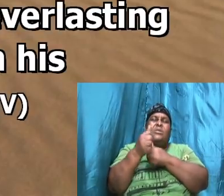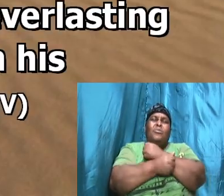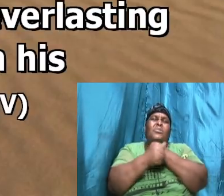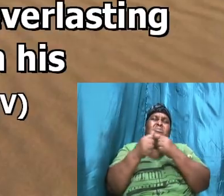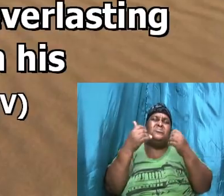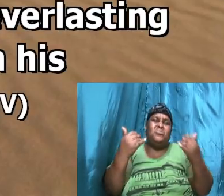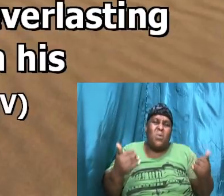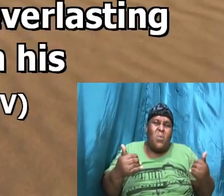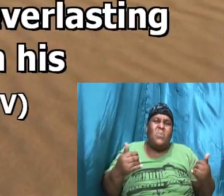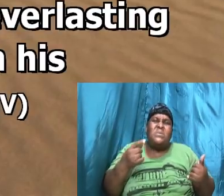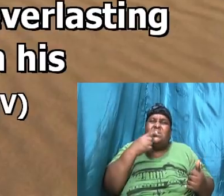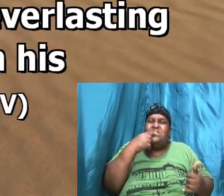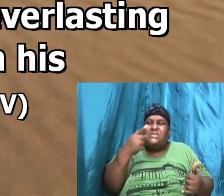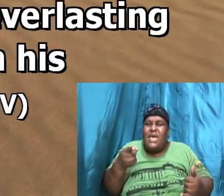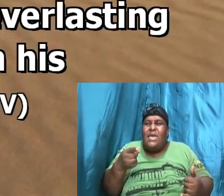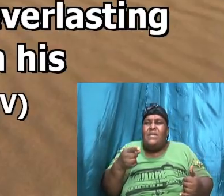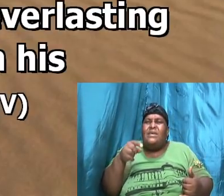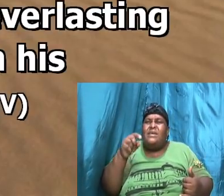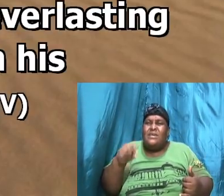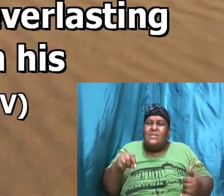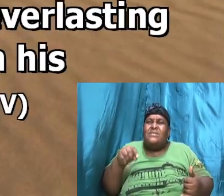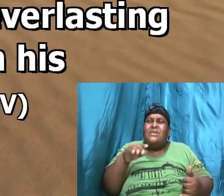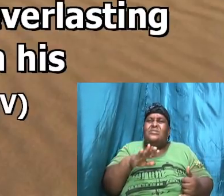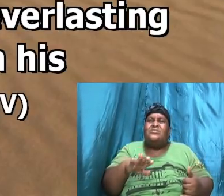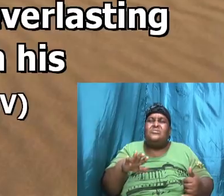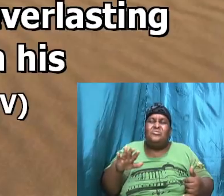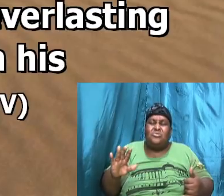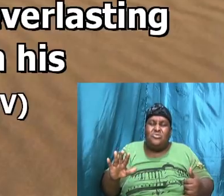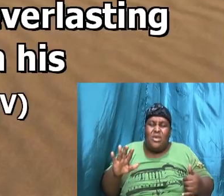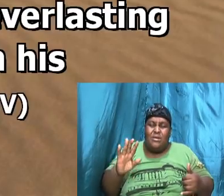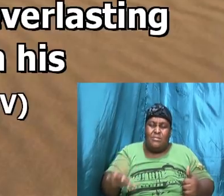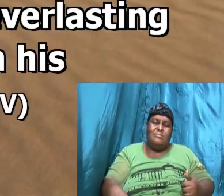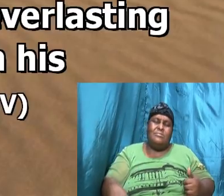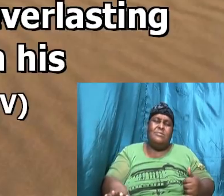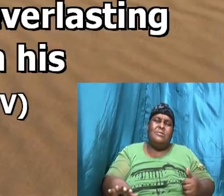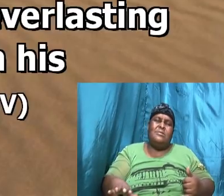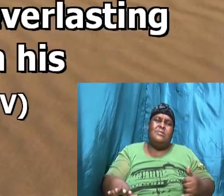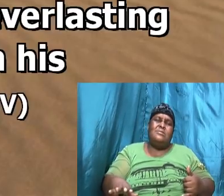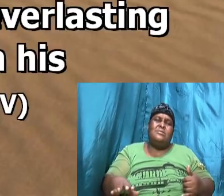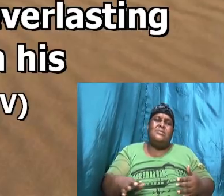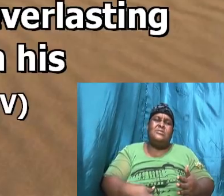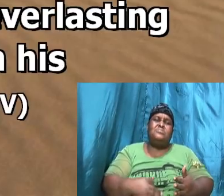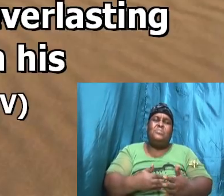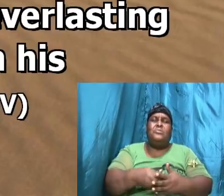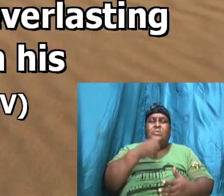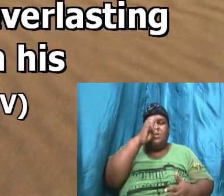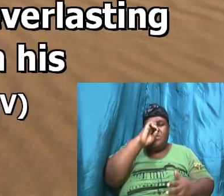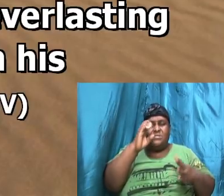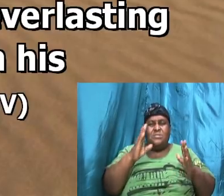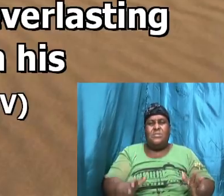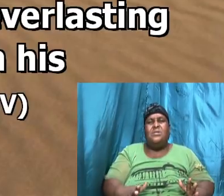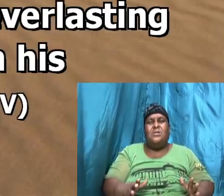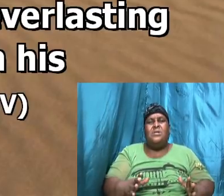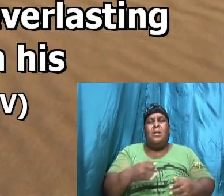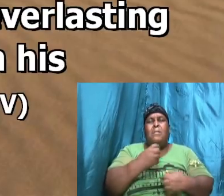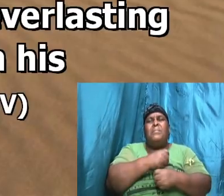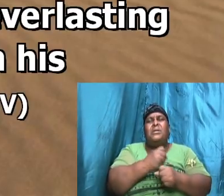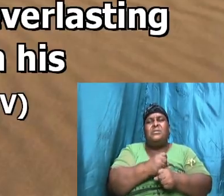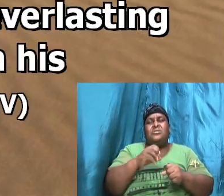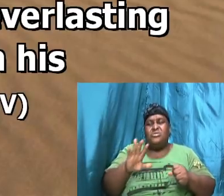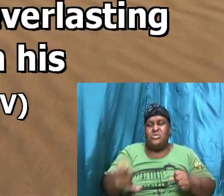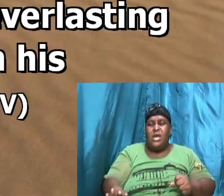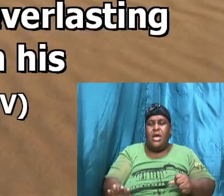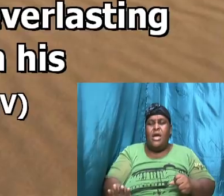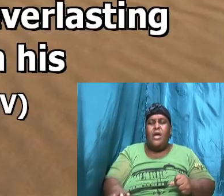just let this child live before you let this child be now the one that you will now establish